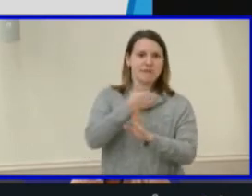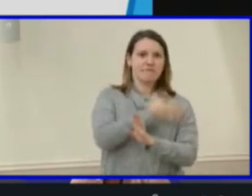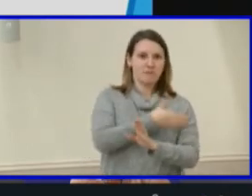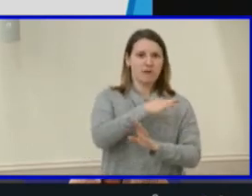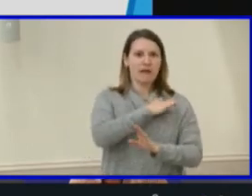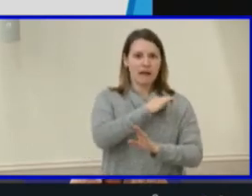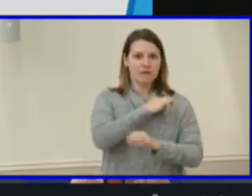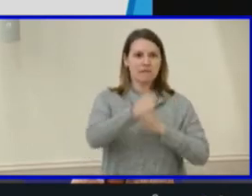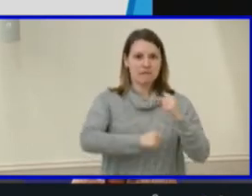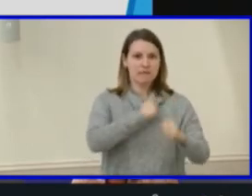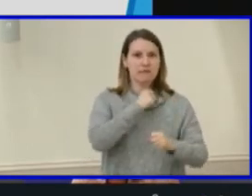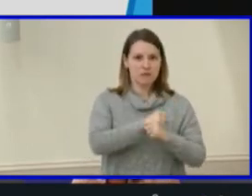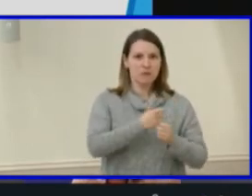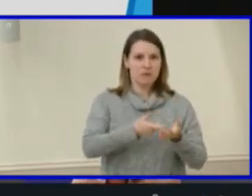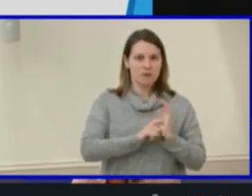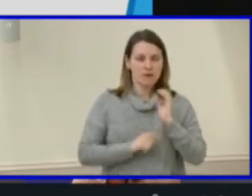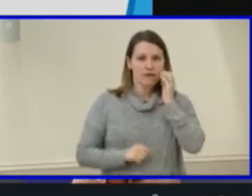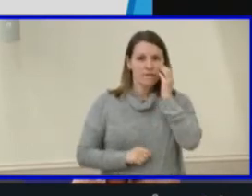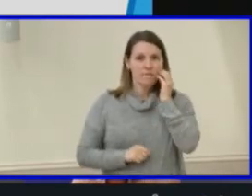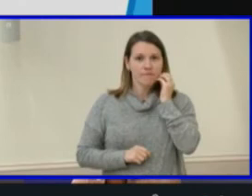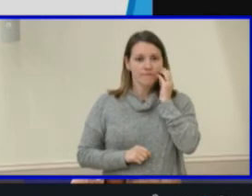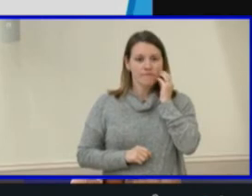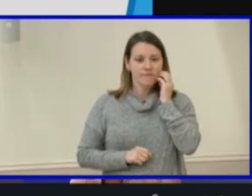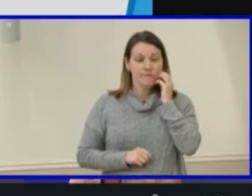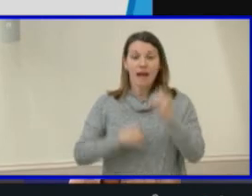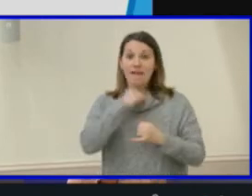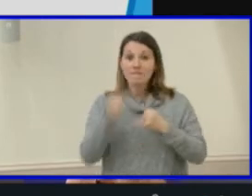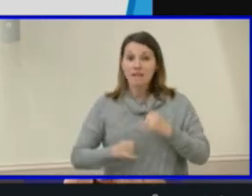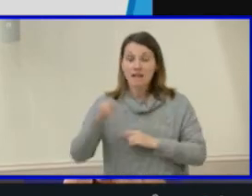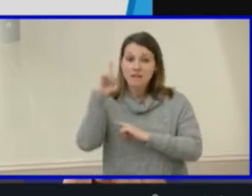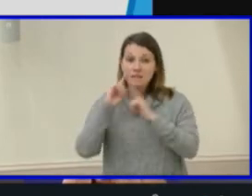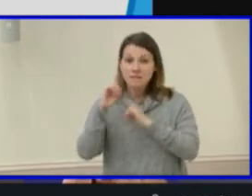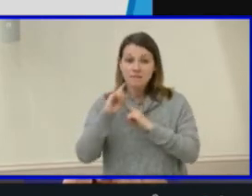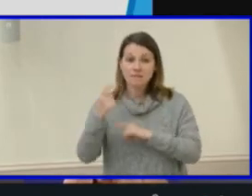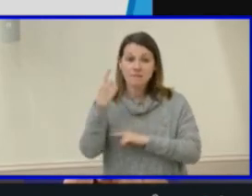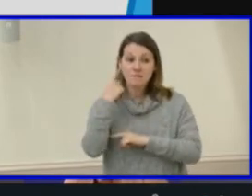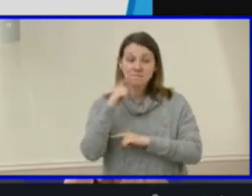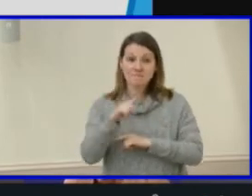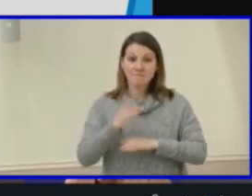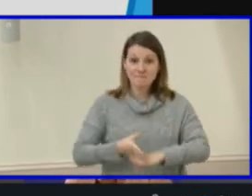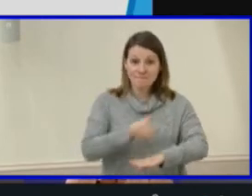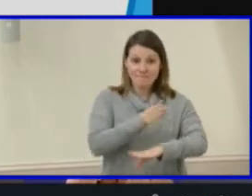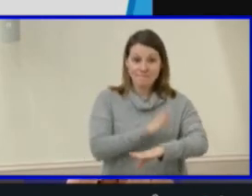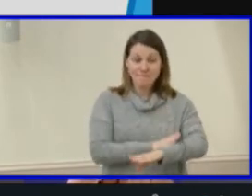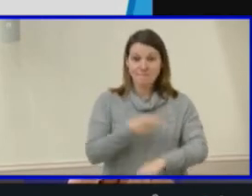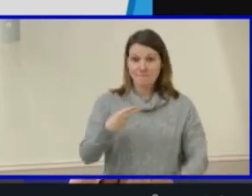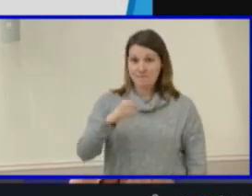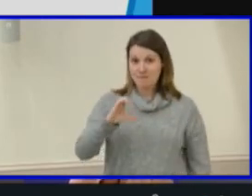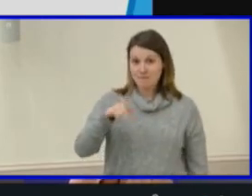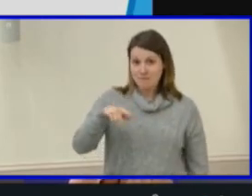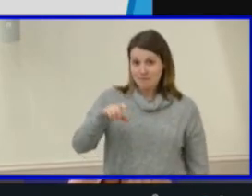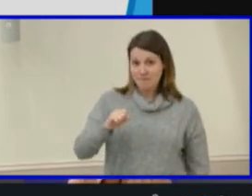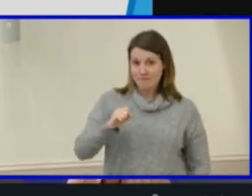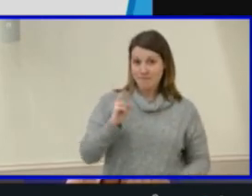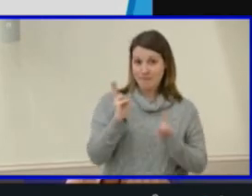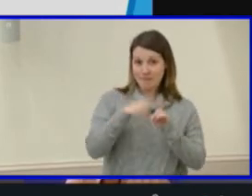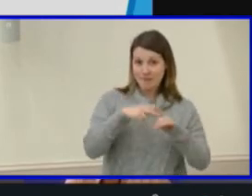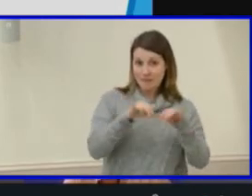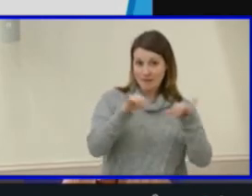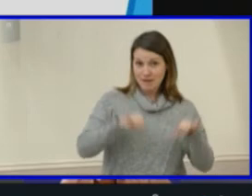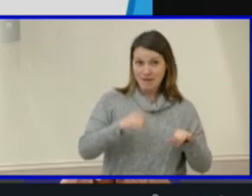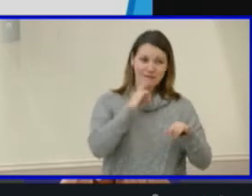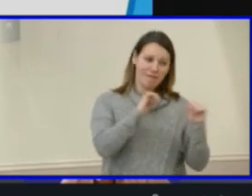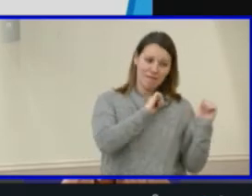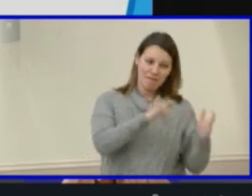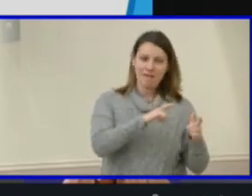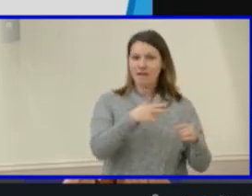year grade levels. A final consideration to improve the larger Henrico County Public School application system for all